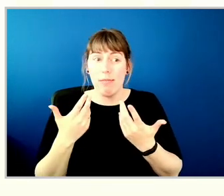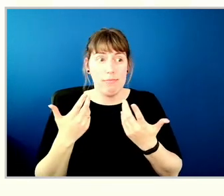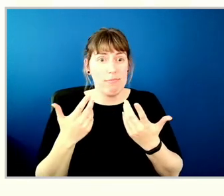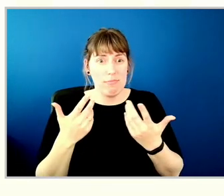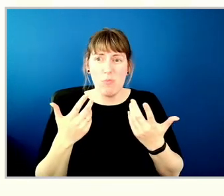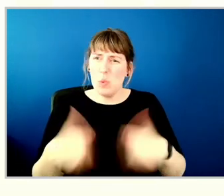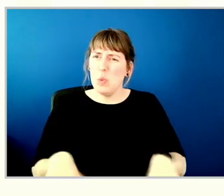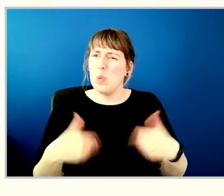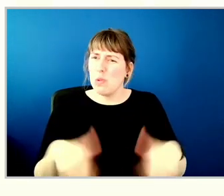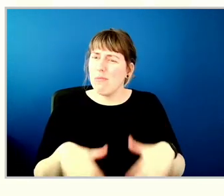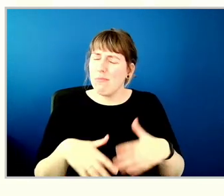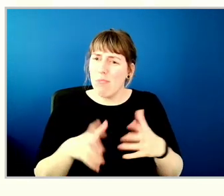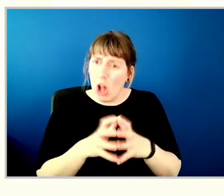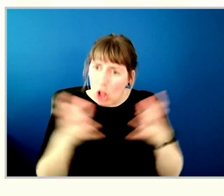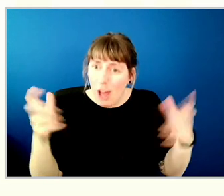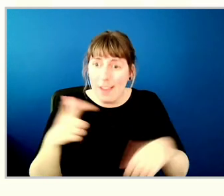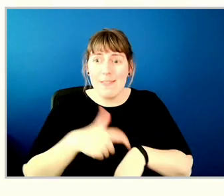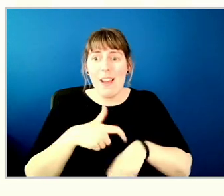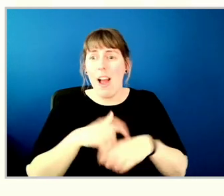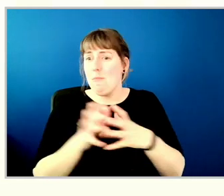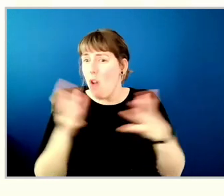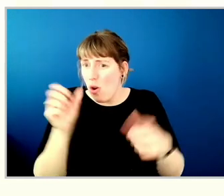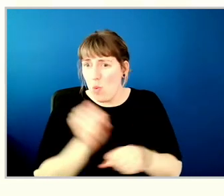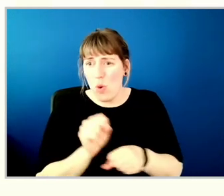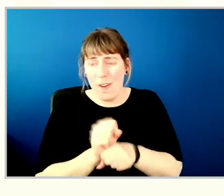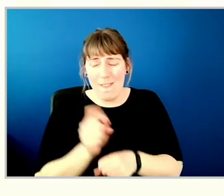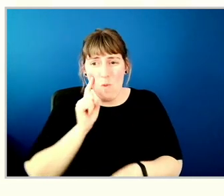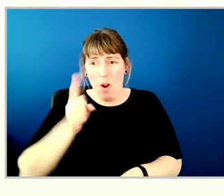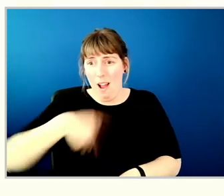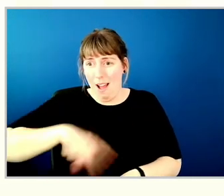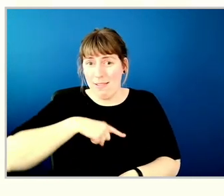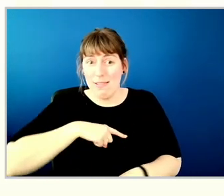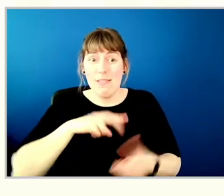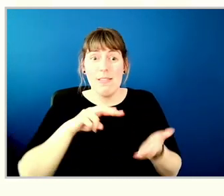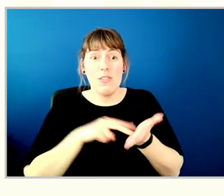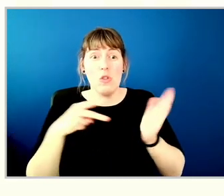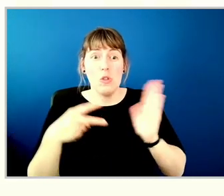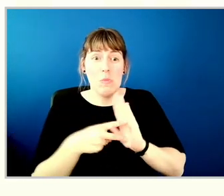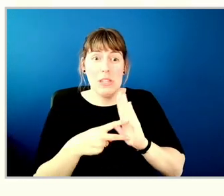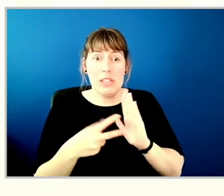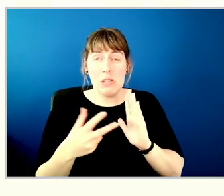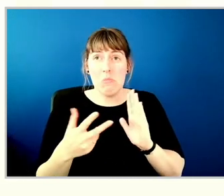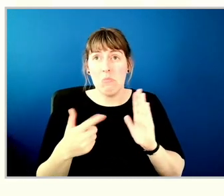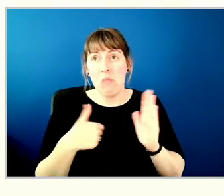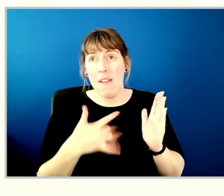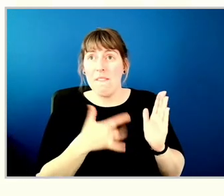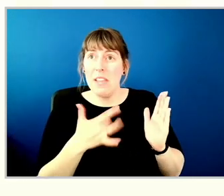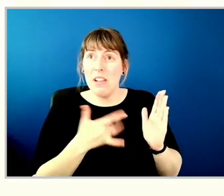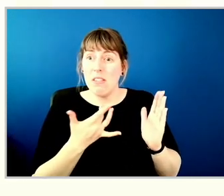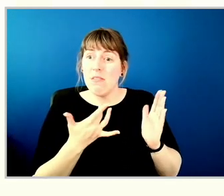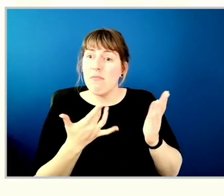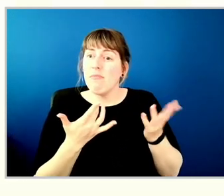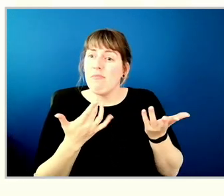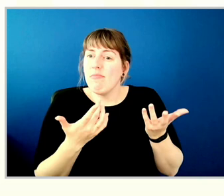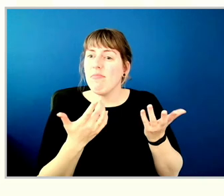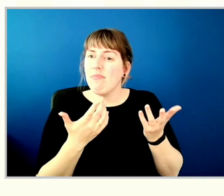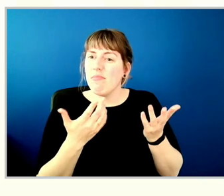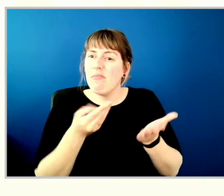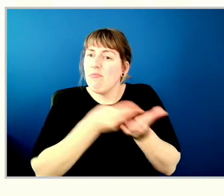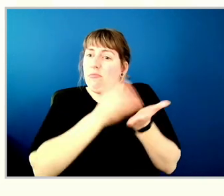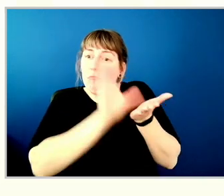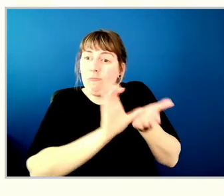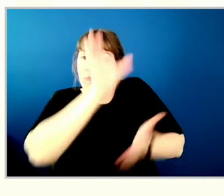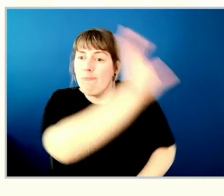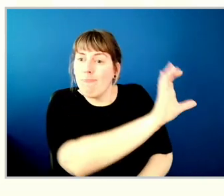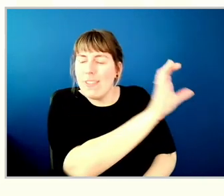tremendous amount of time in. And for that, there is, I would, I think of it as an honorarium. It's not, you you